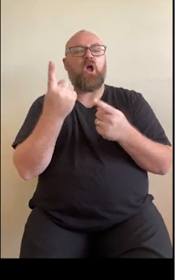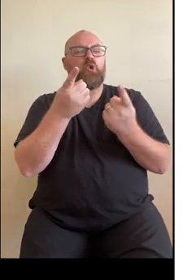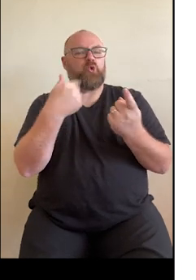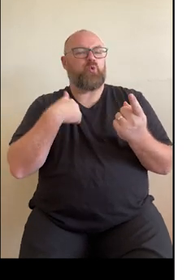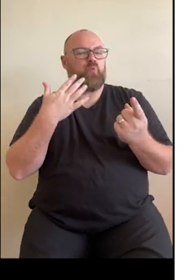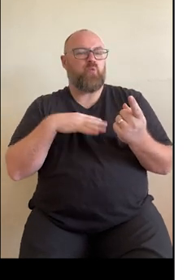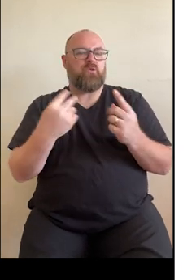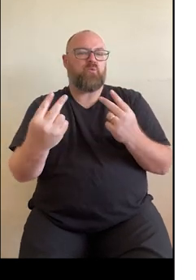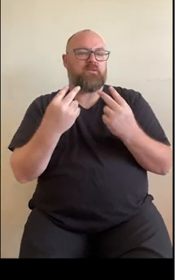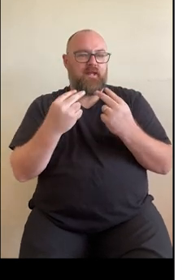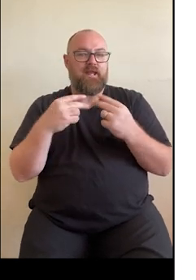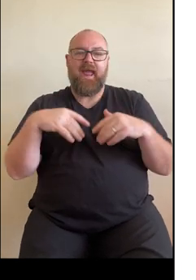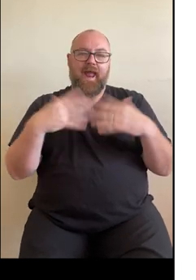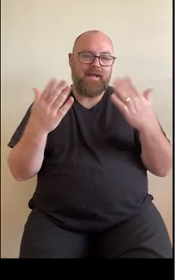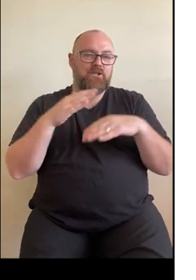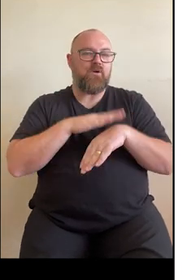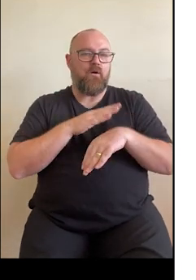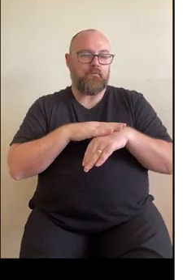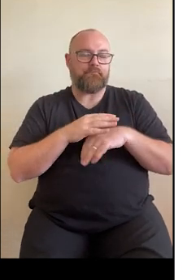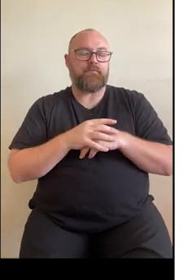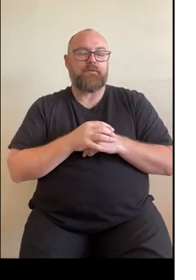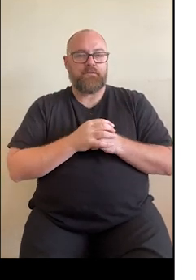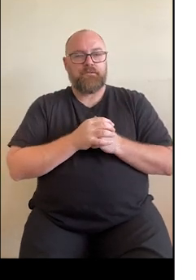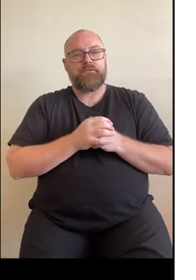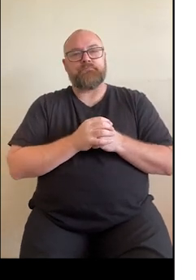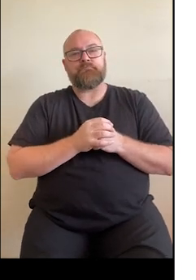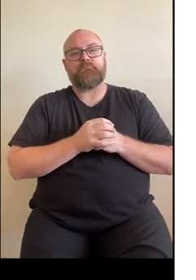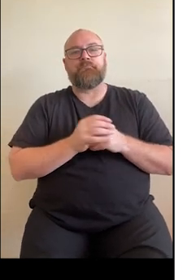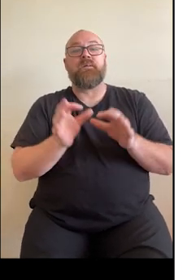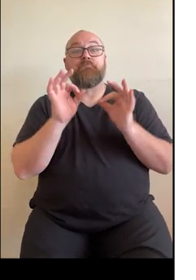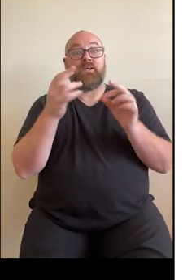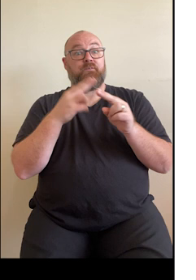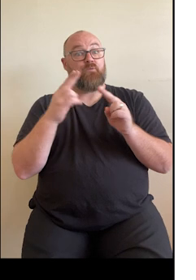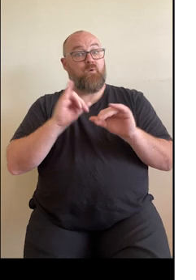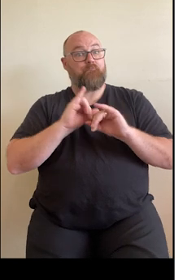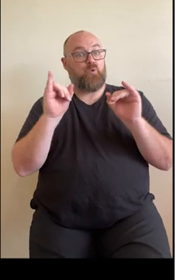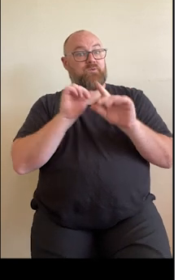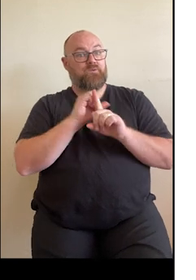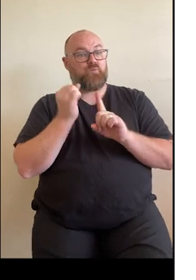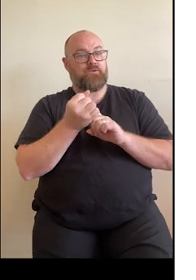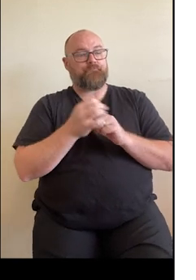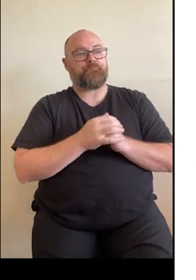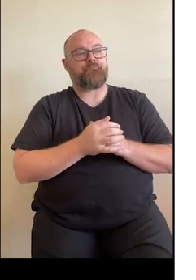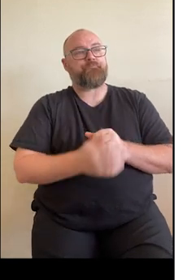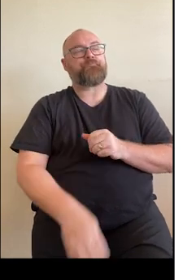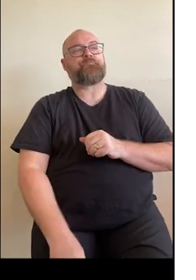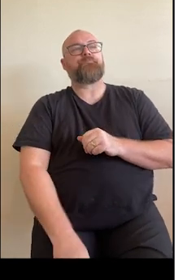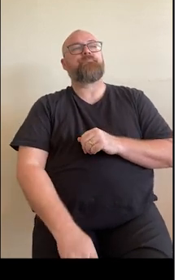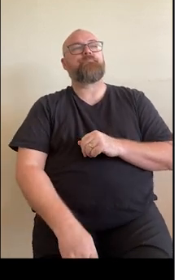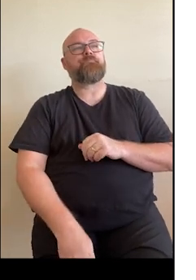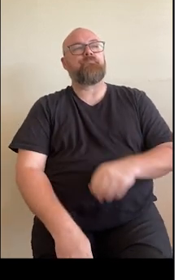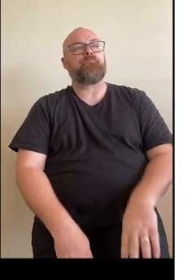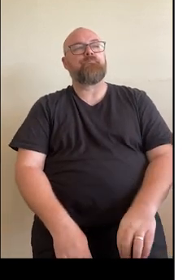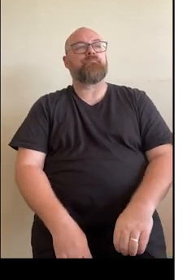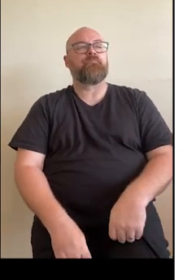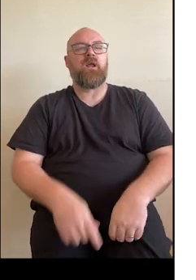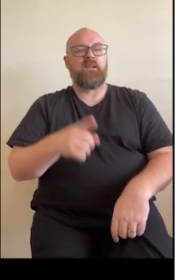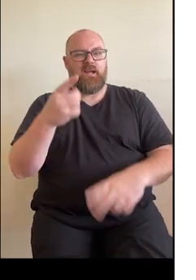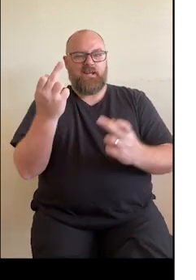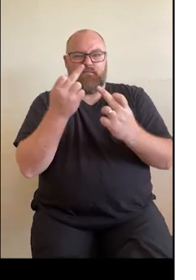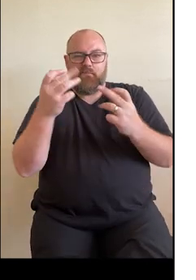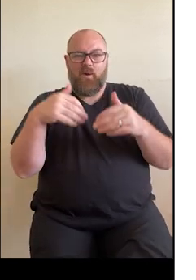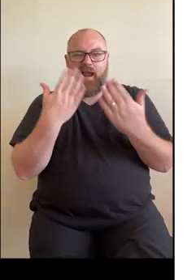have wherever and whenever it's needed especially in an emergency. It's accessible at all times.